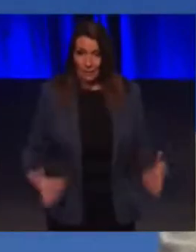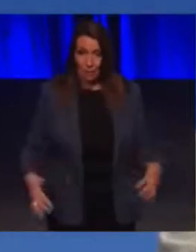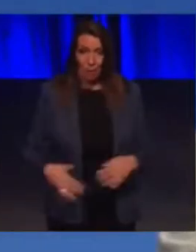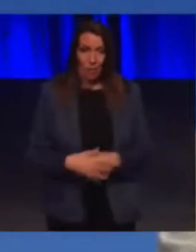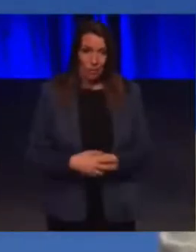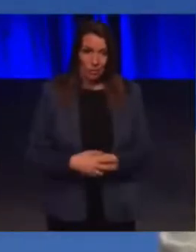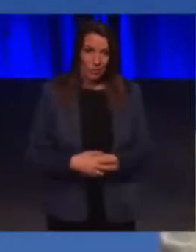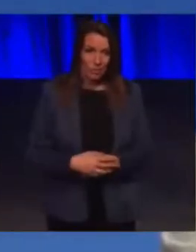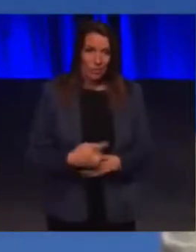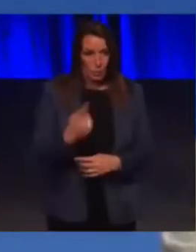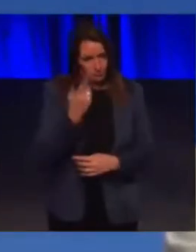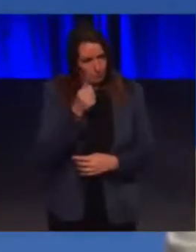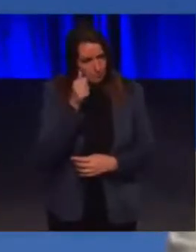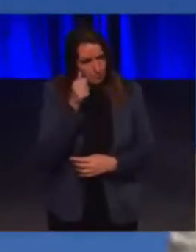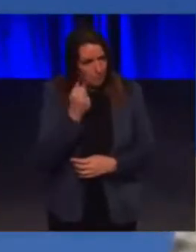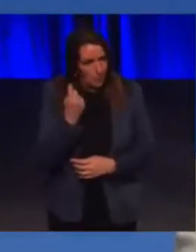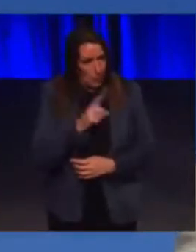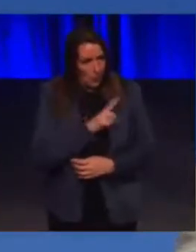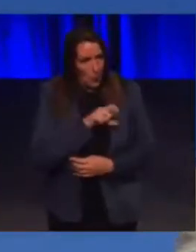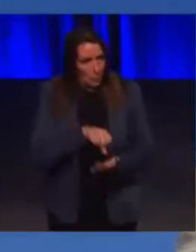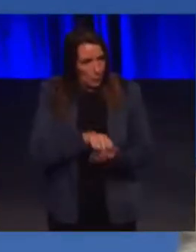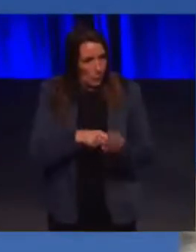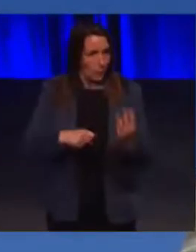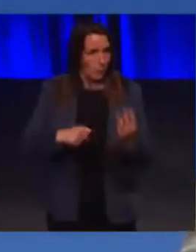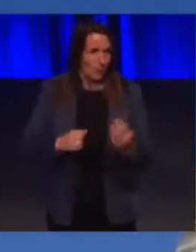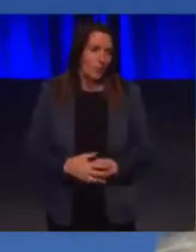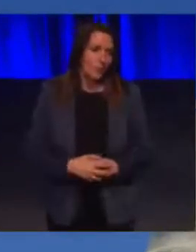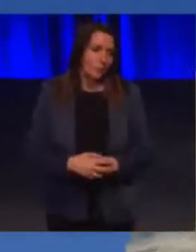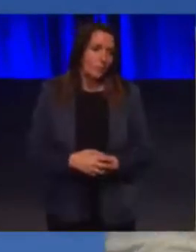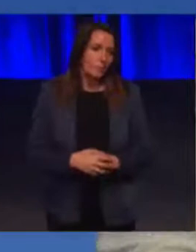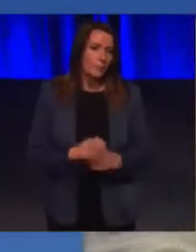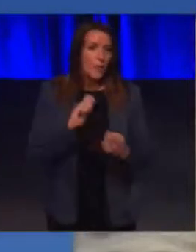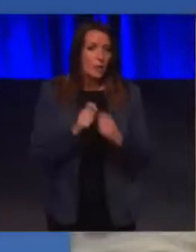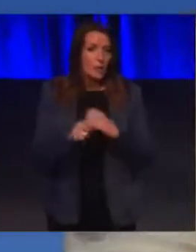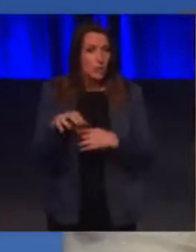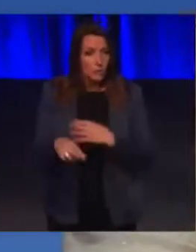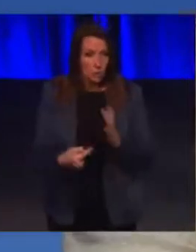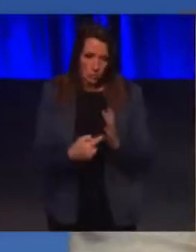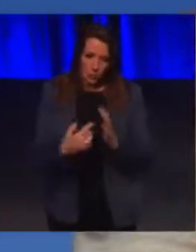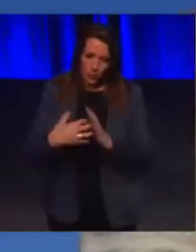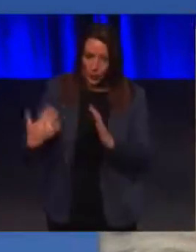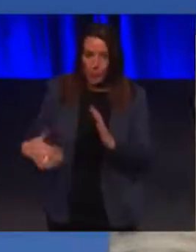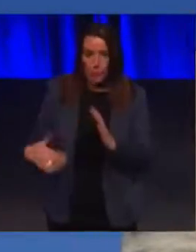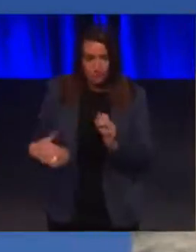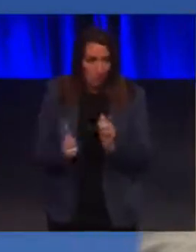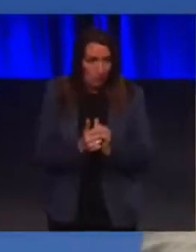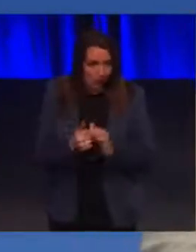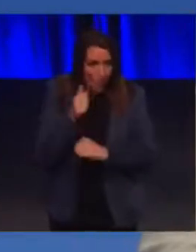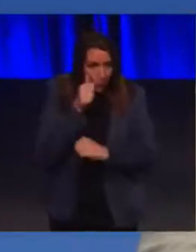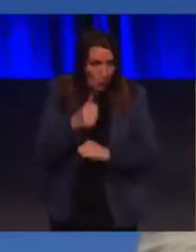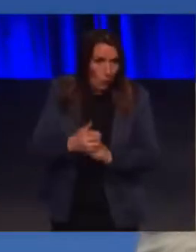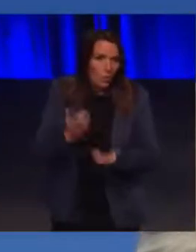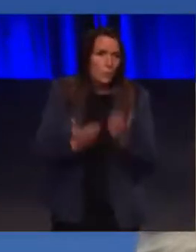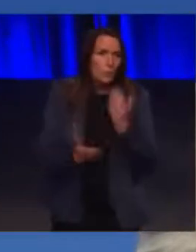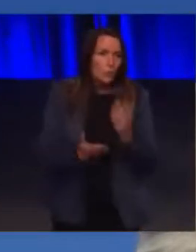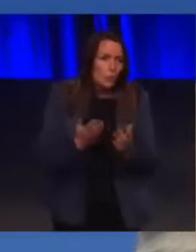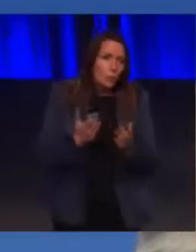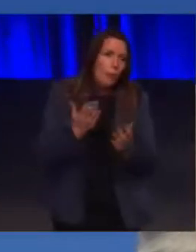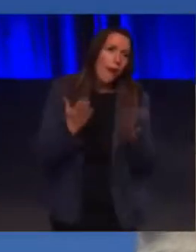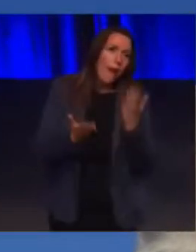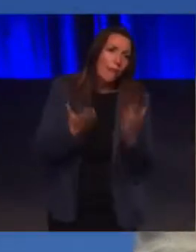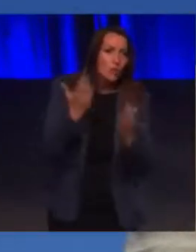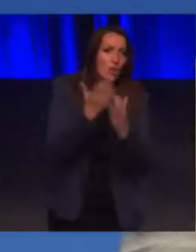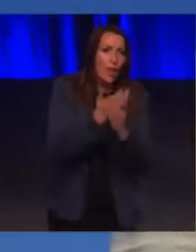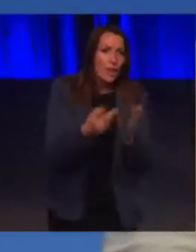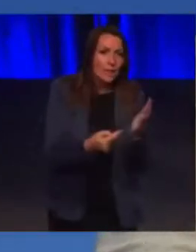see why it's a problem. Changing Places toilets are expensive. Compared to an average accessible toilet. They